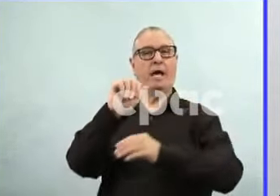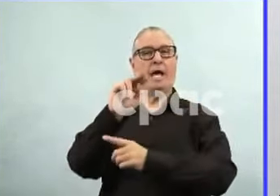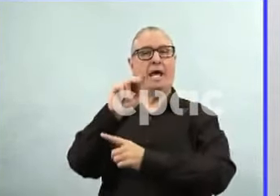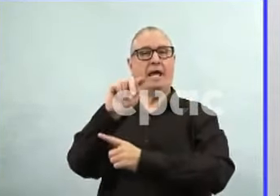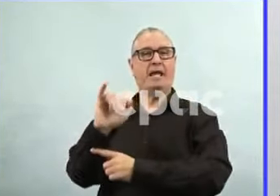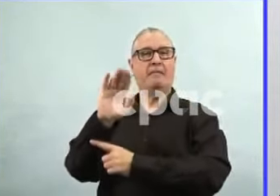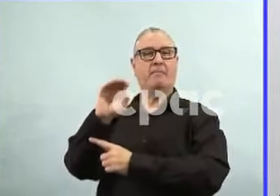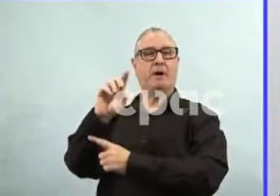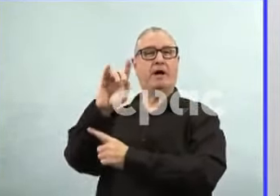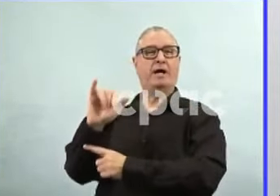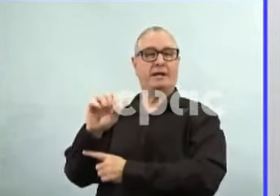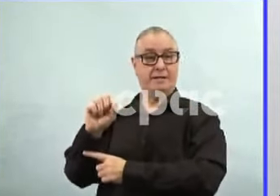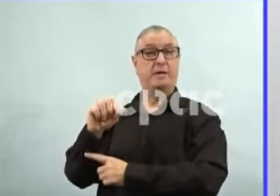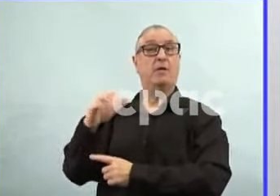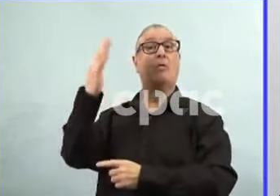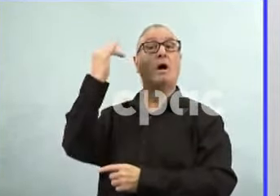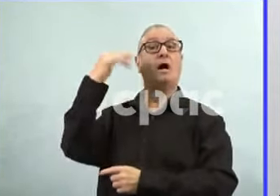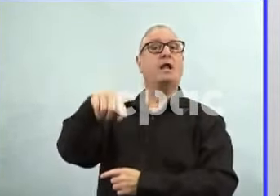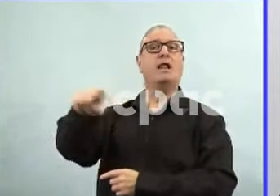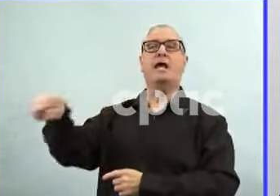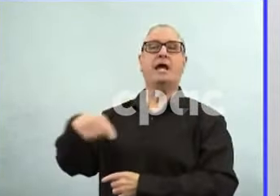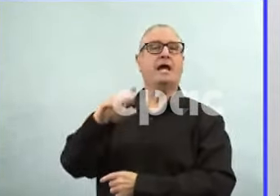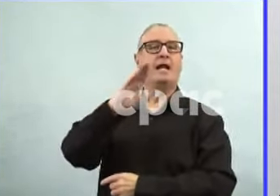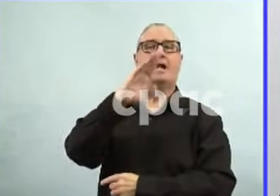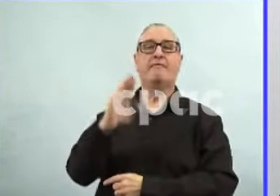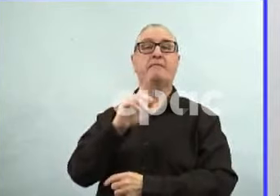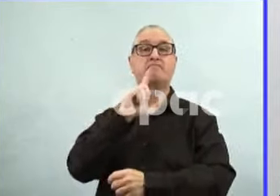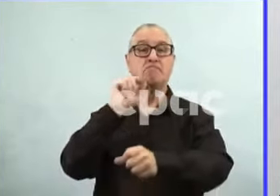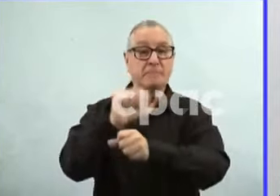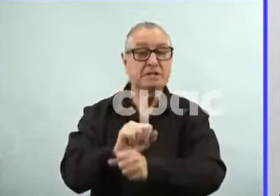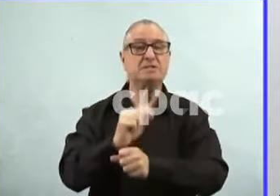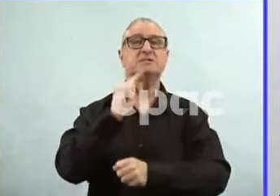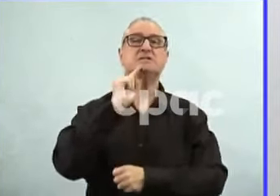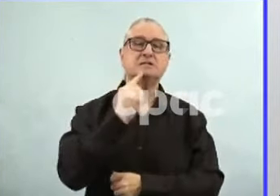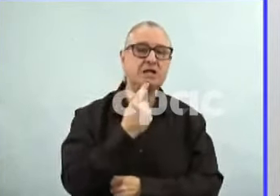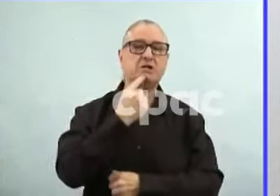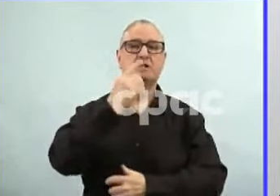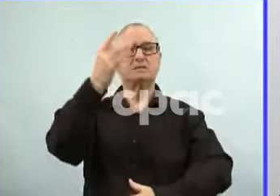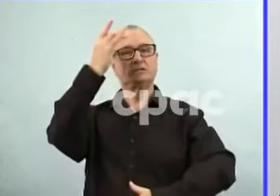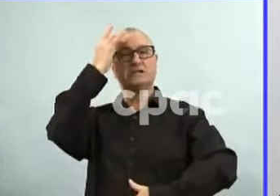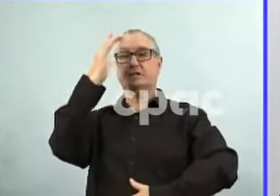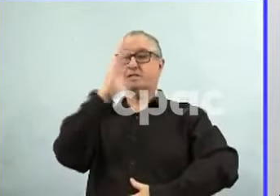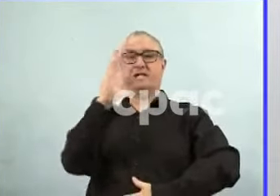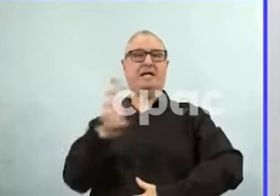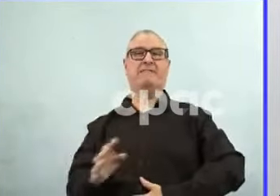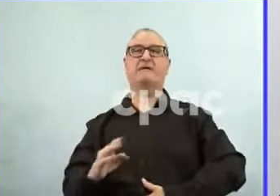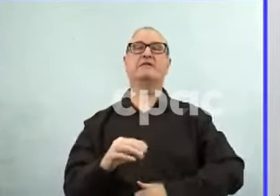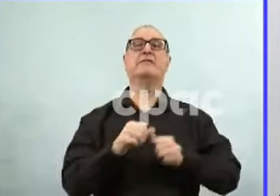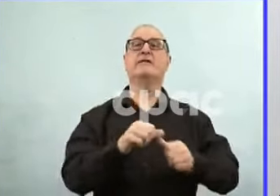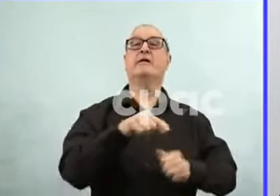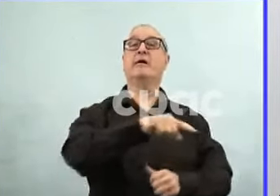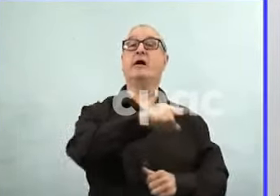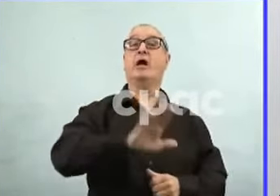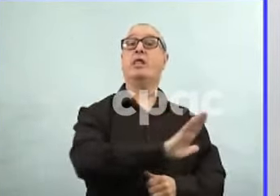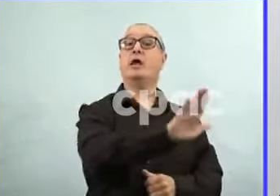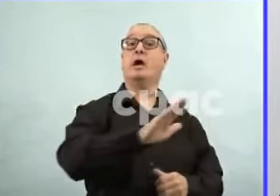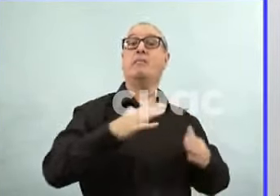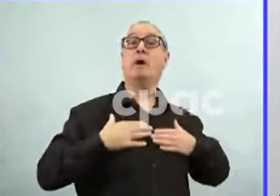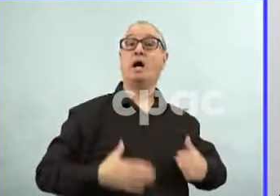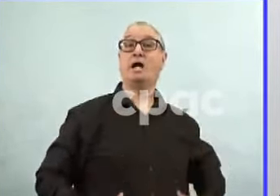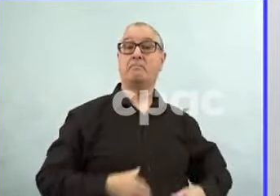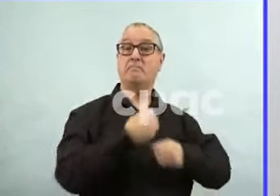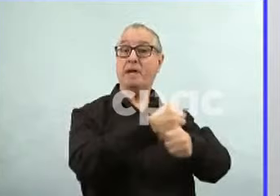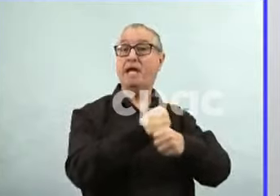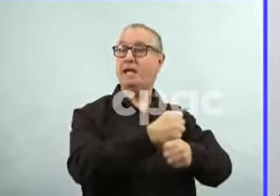were infected without being vaccinated. On the question of whether these vaccines